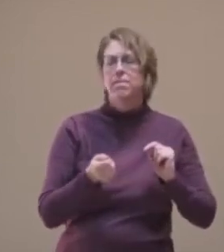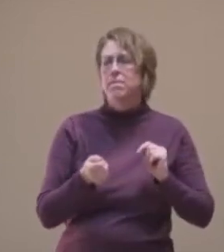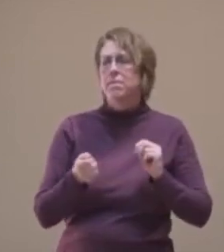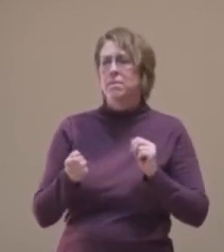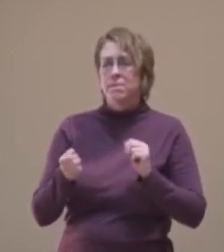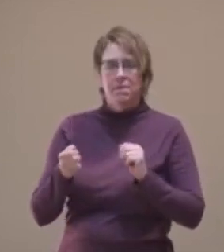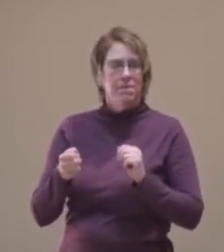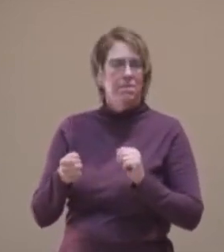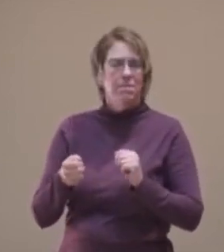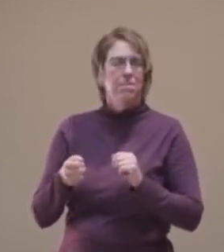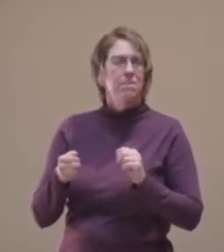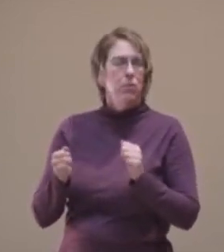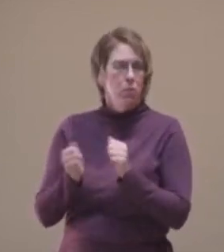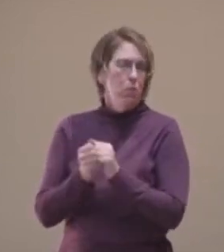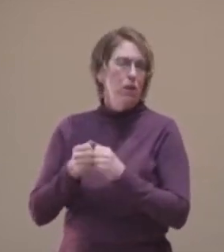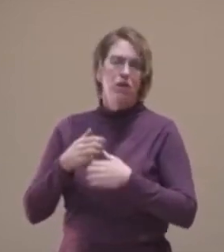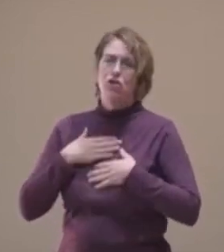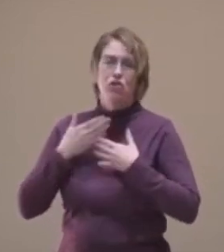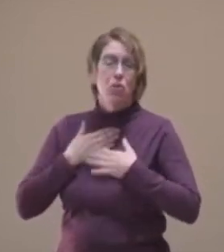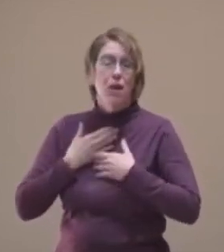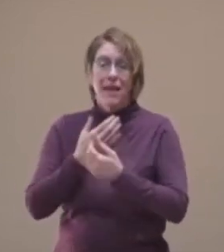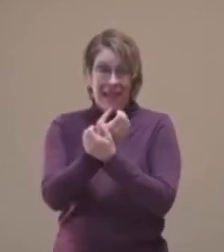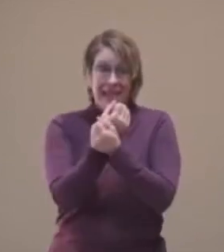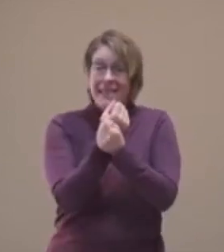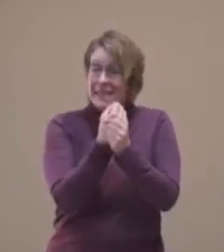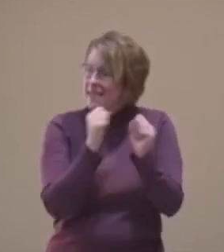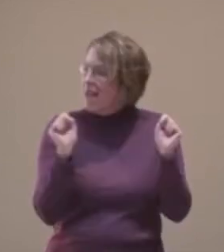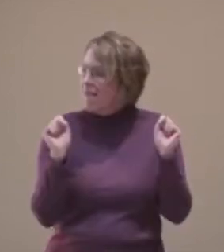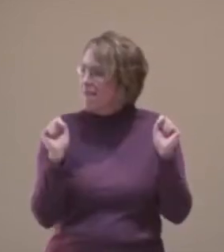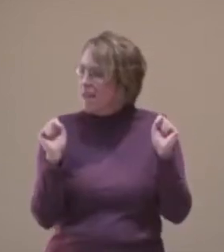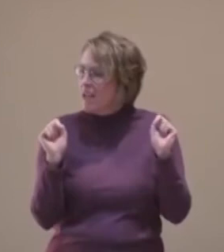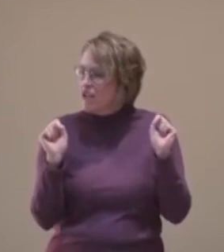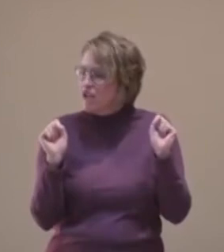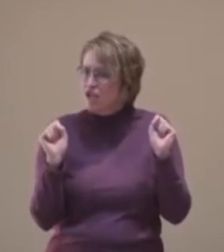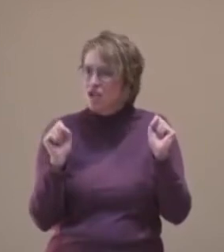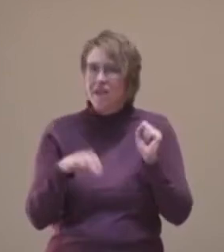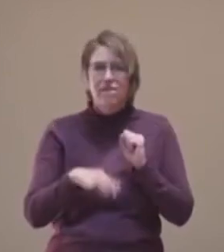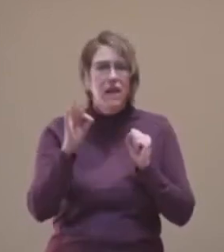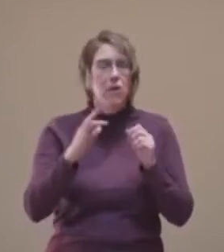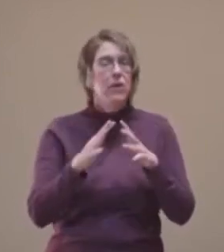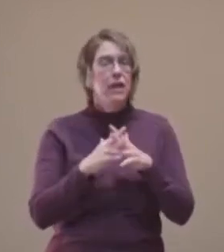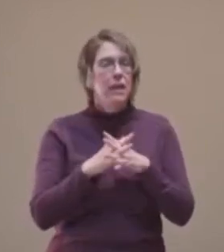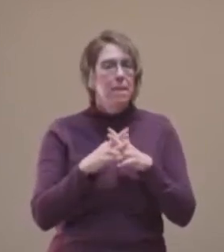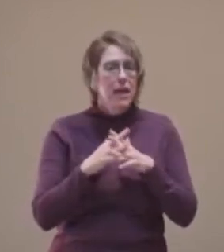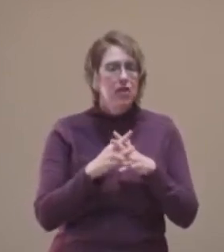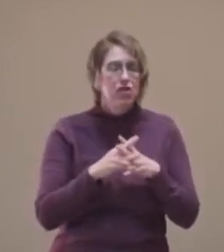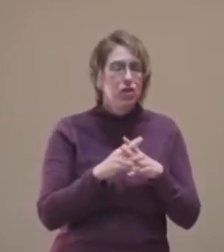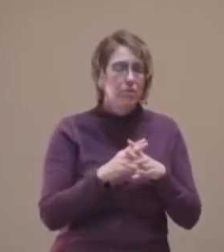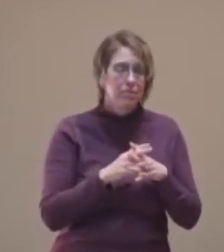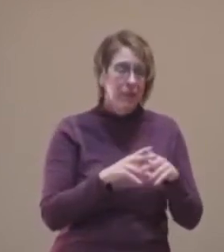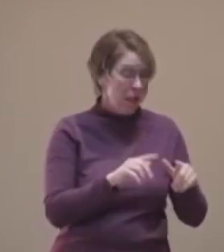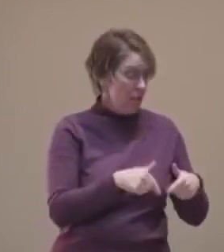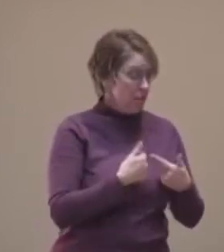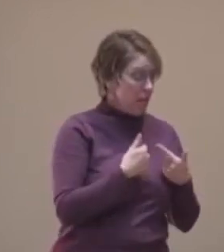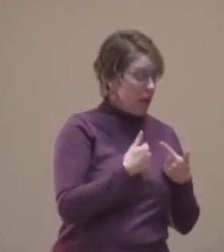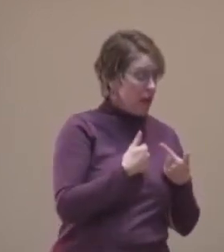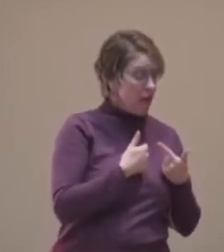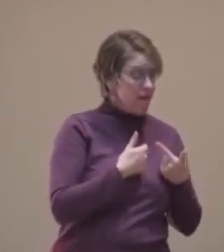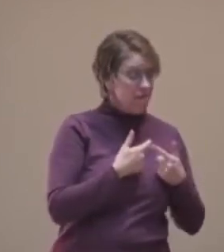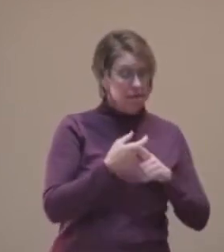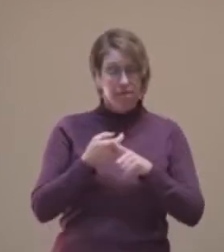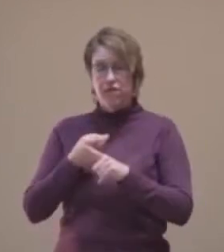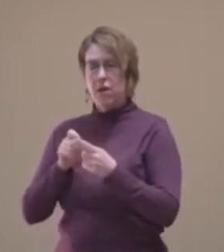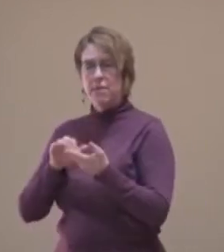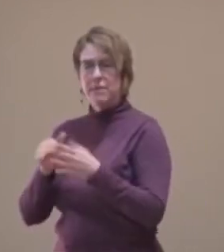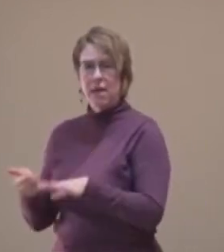Unexpected things is how God works. It's in a manger. Death, life from death. The divine